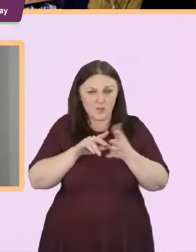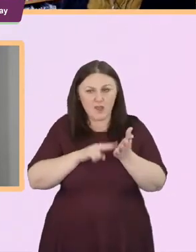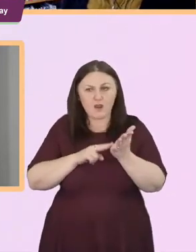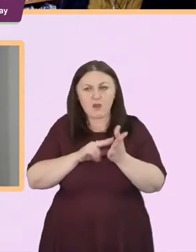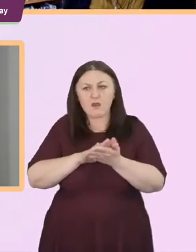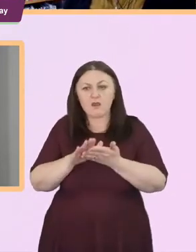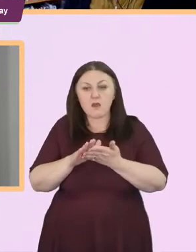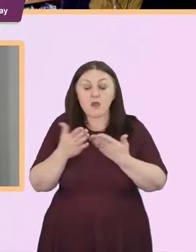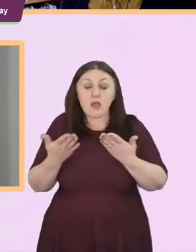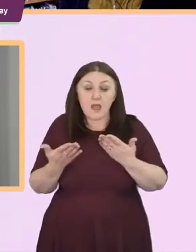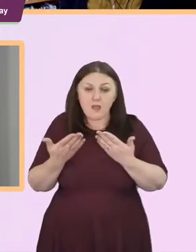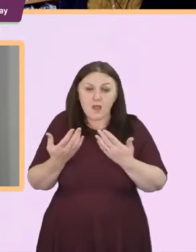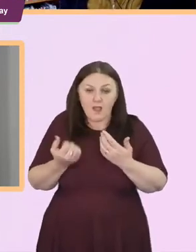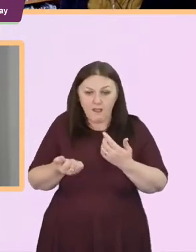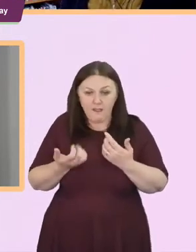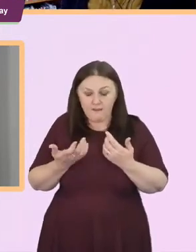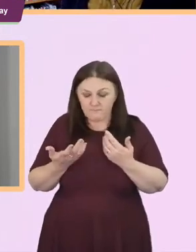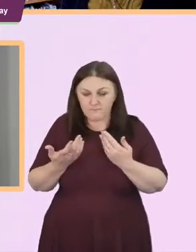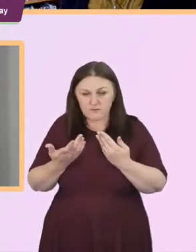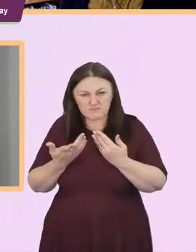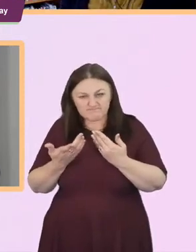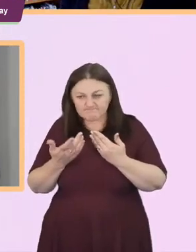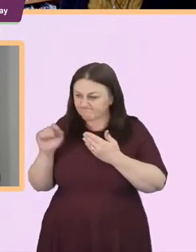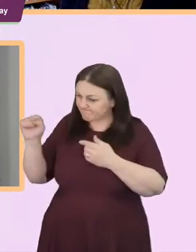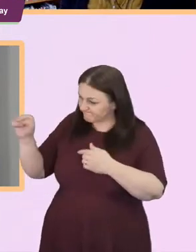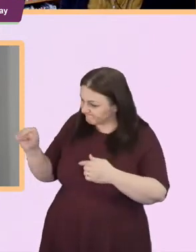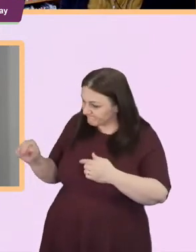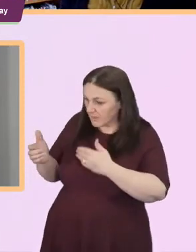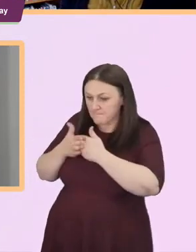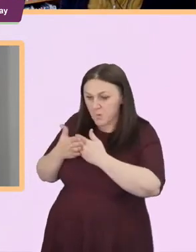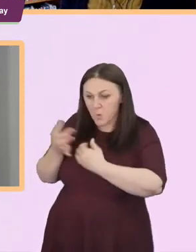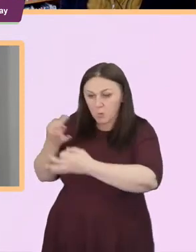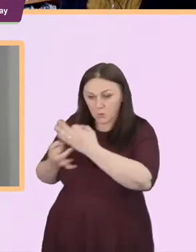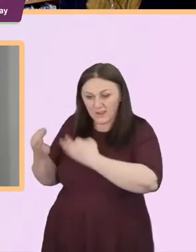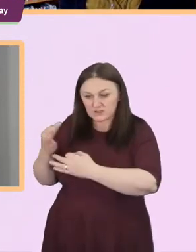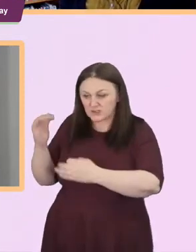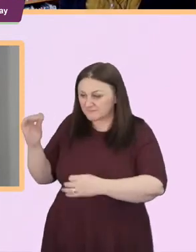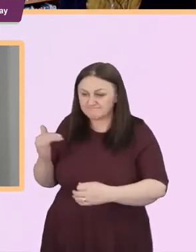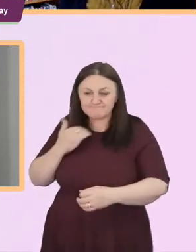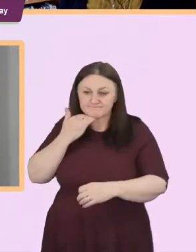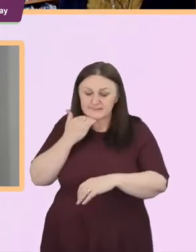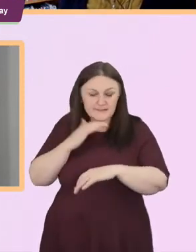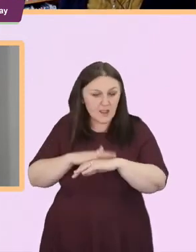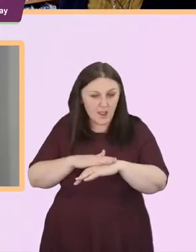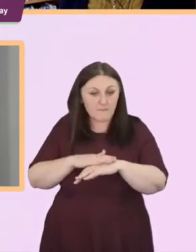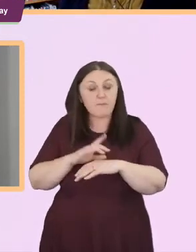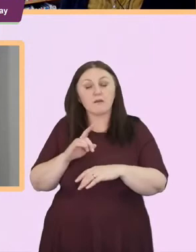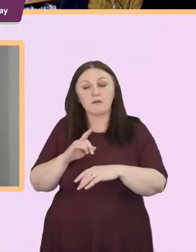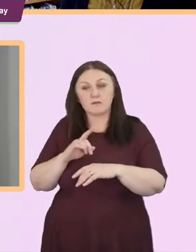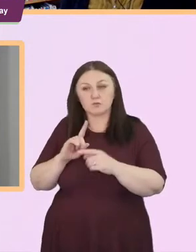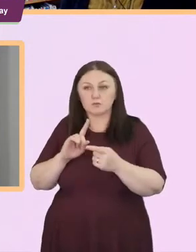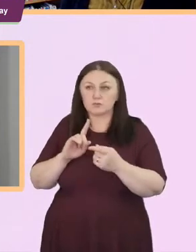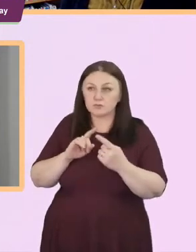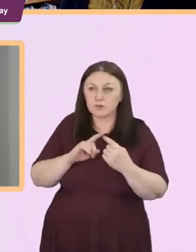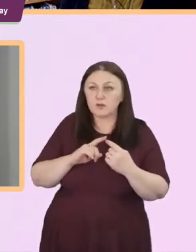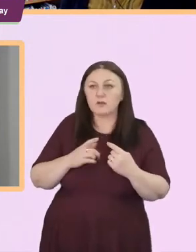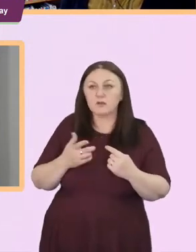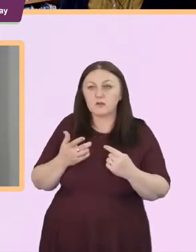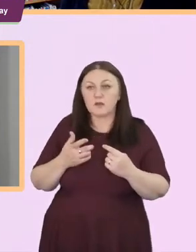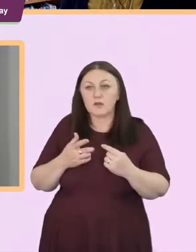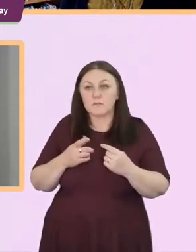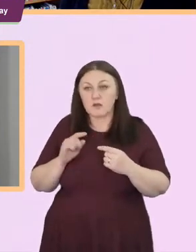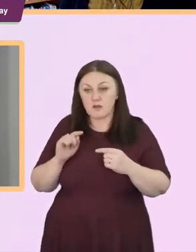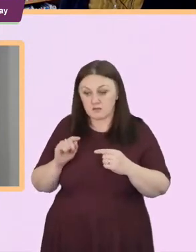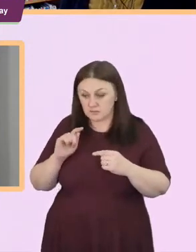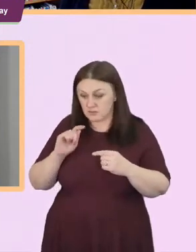got a few more questions that unfortunately we won't have time for but I will make very brief mention of them um after the